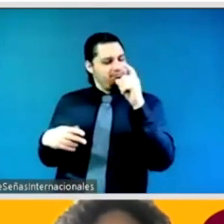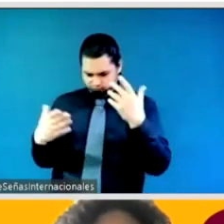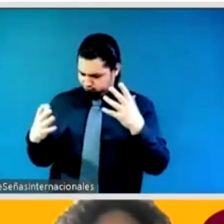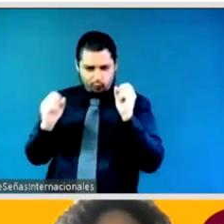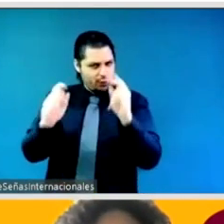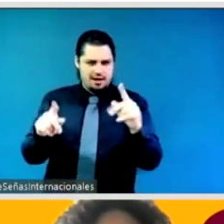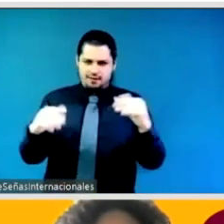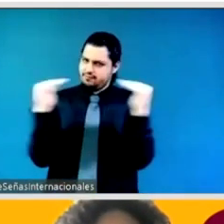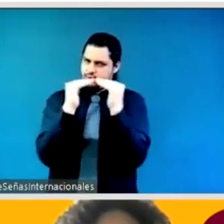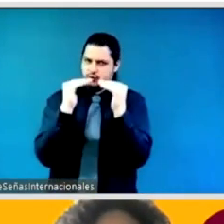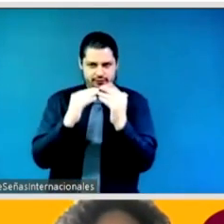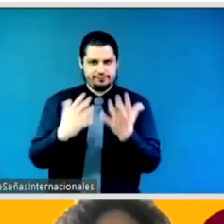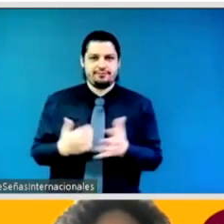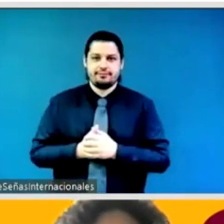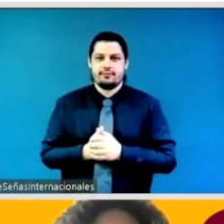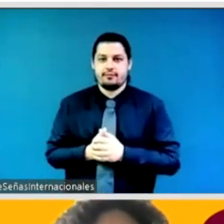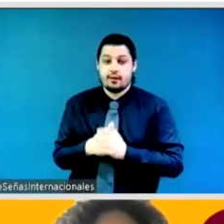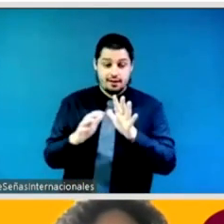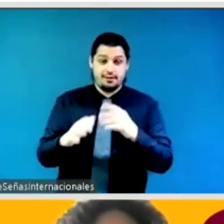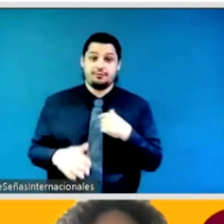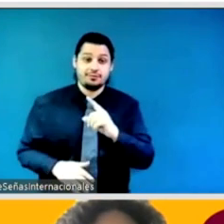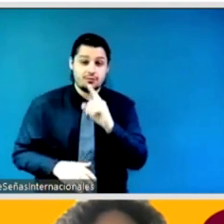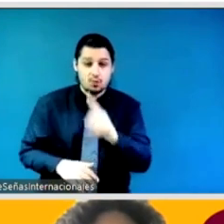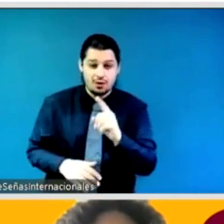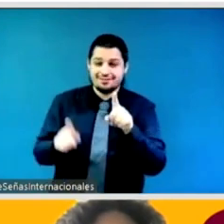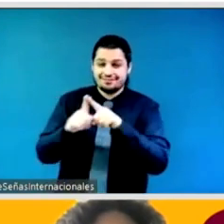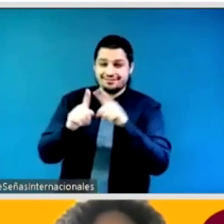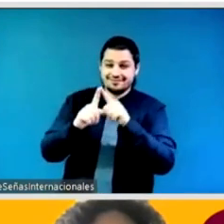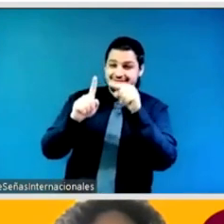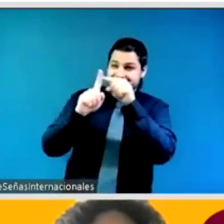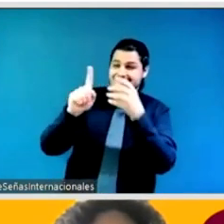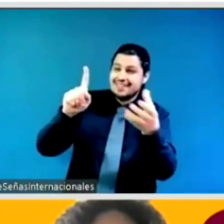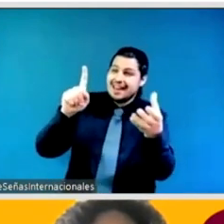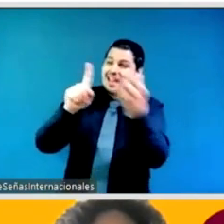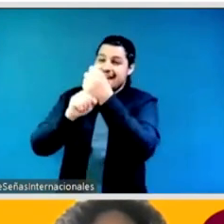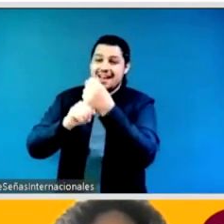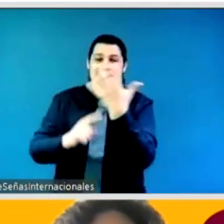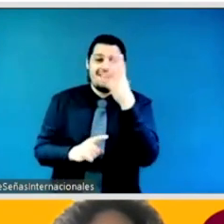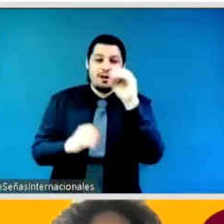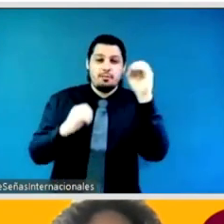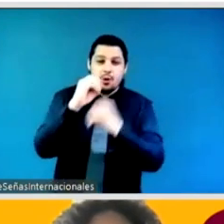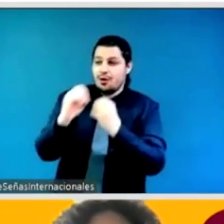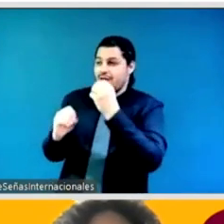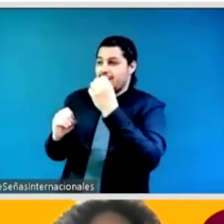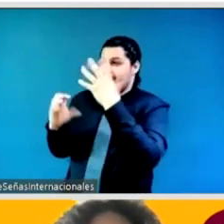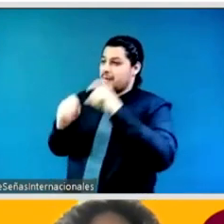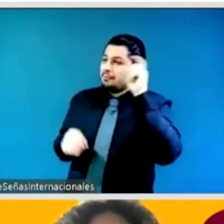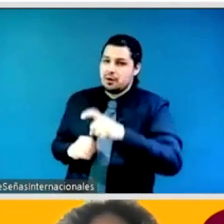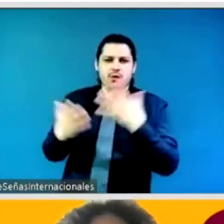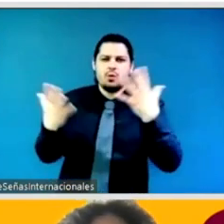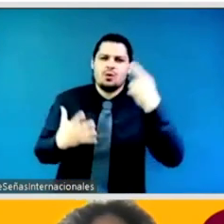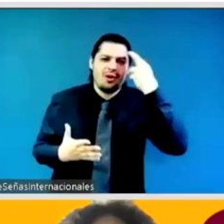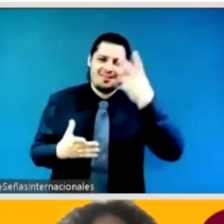sources of inspiration for other international organizations and for parliaments to adopt similar policies in their